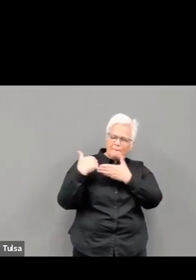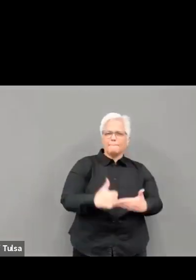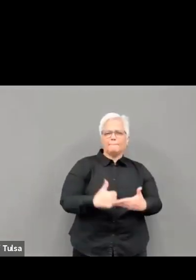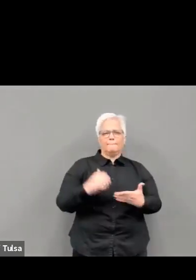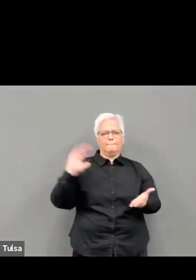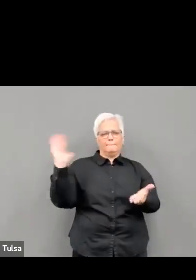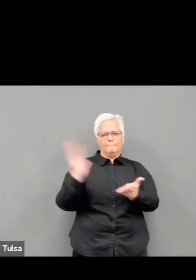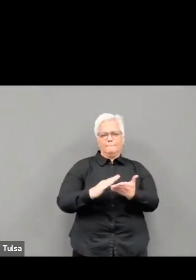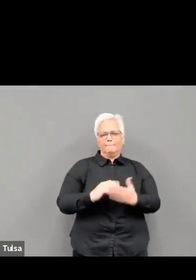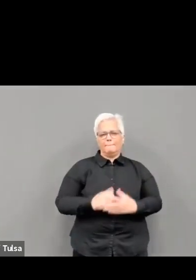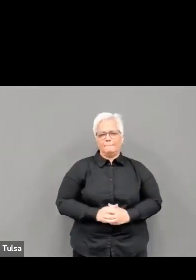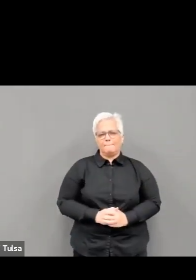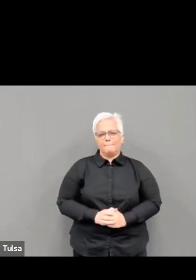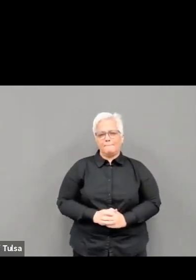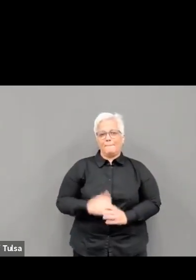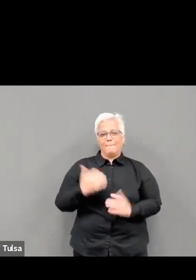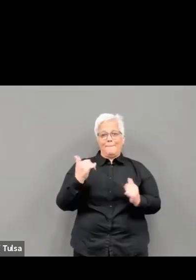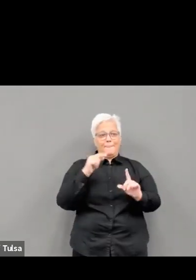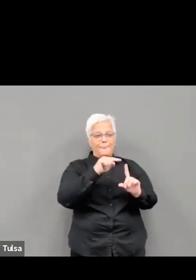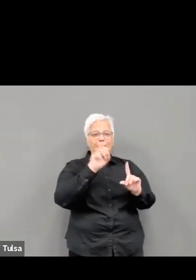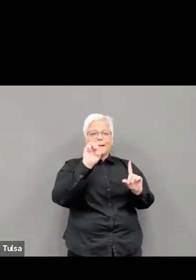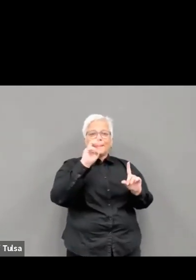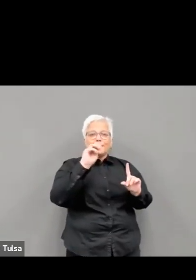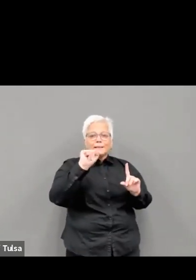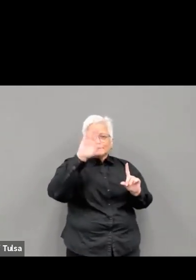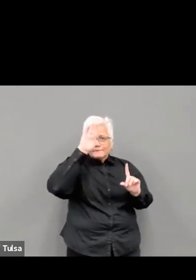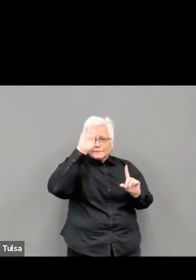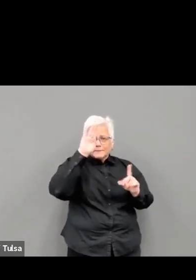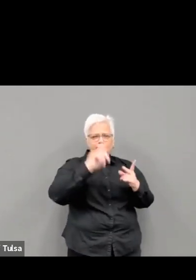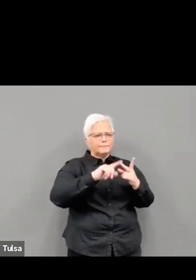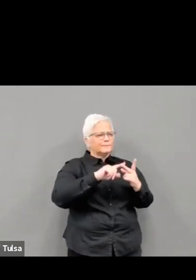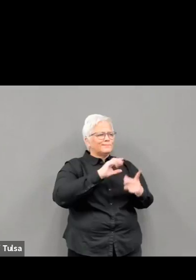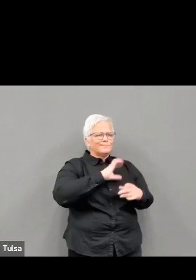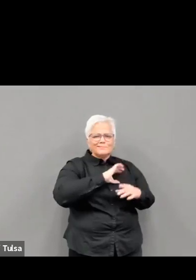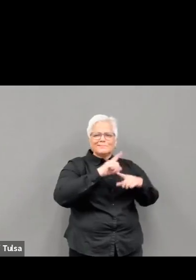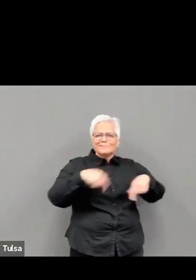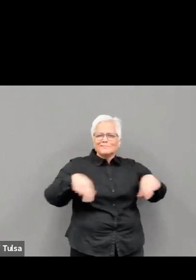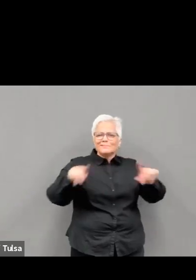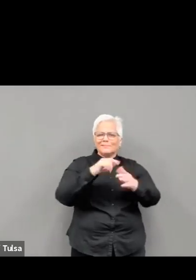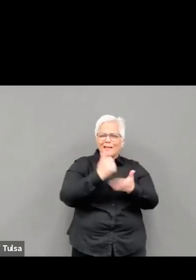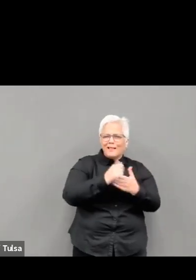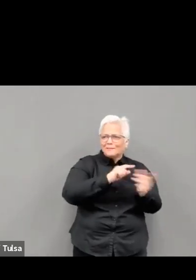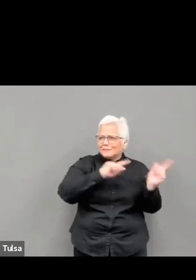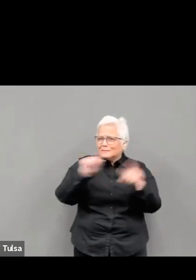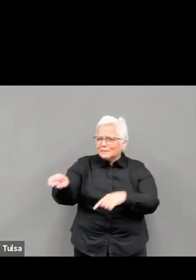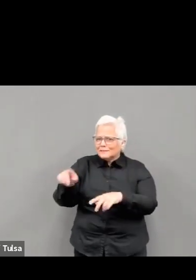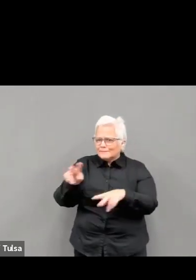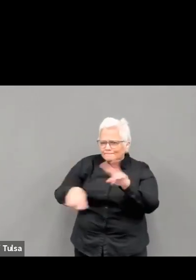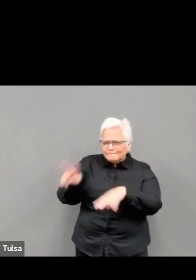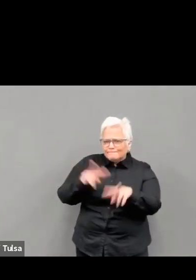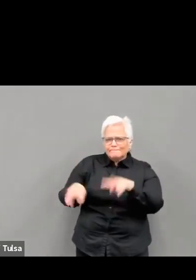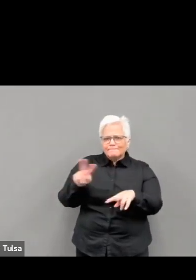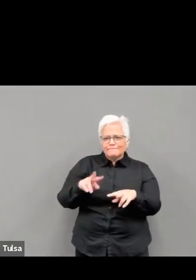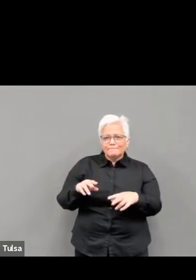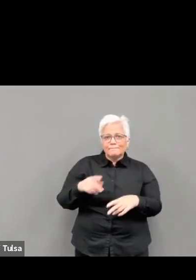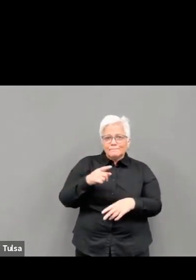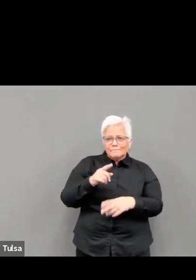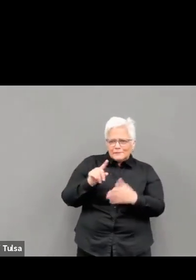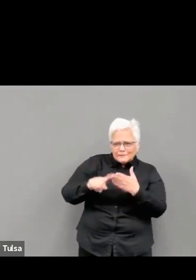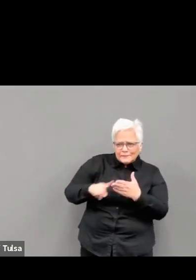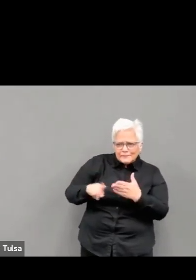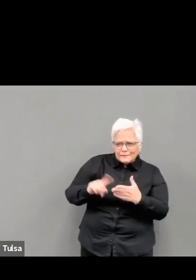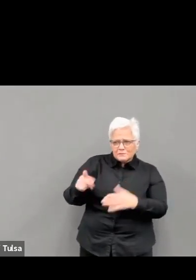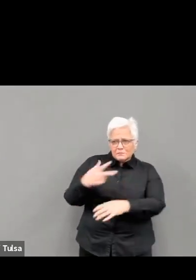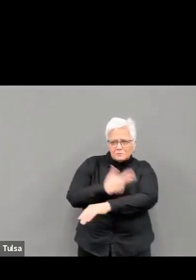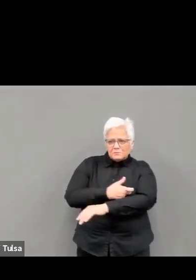who have received calls for help and didn't check to see if the person had COVID or not didn't